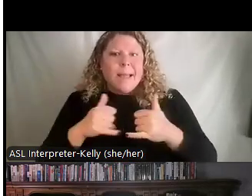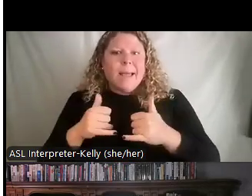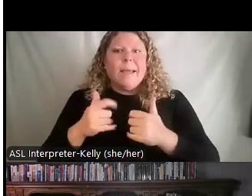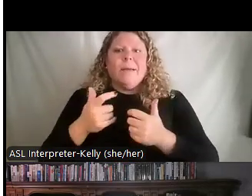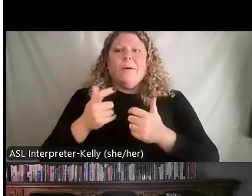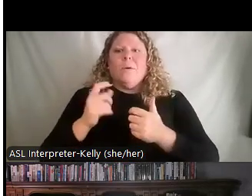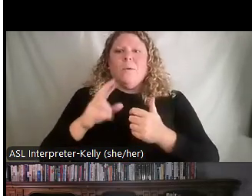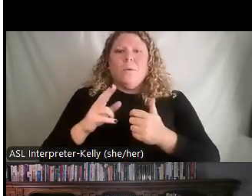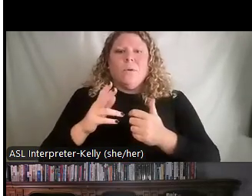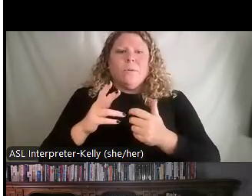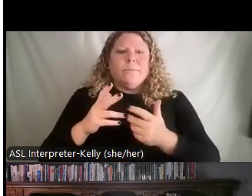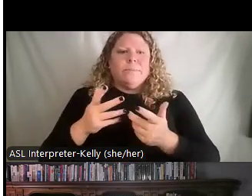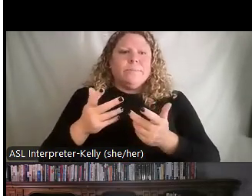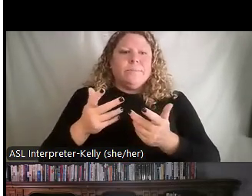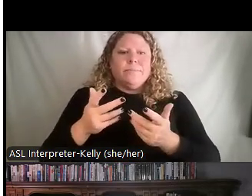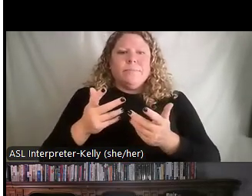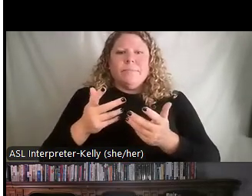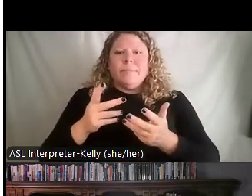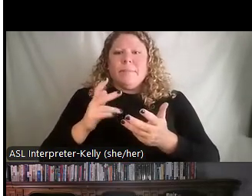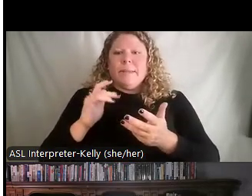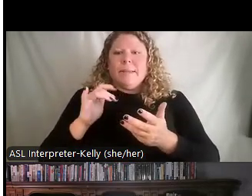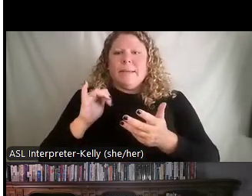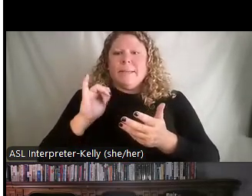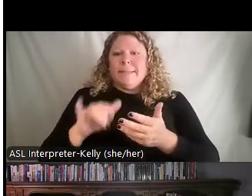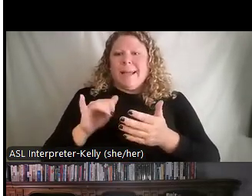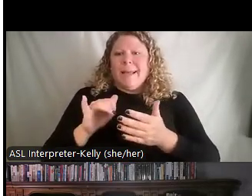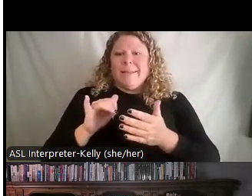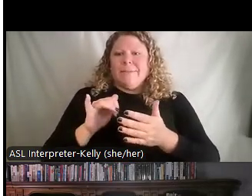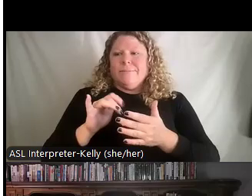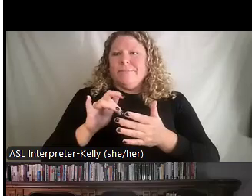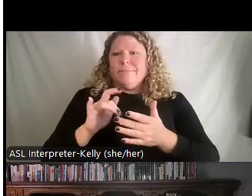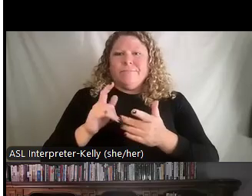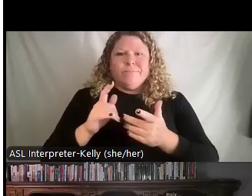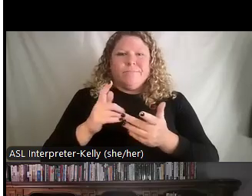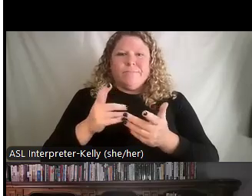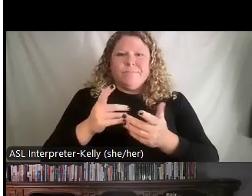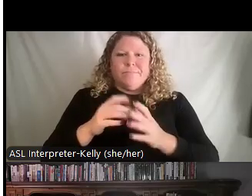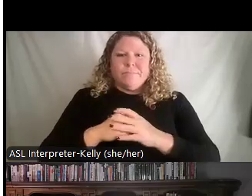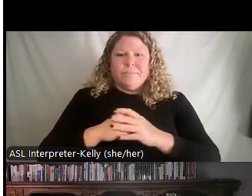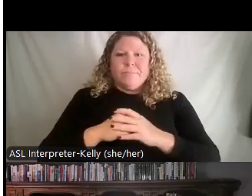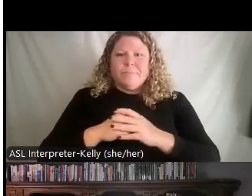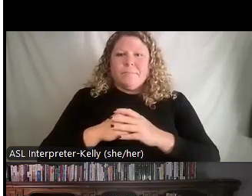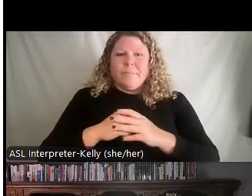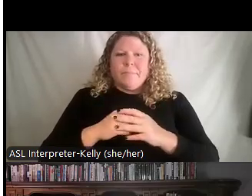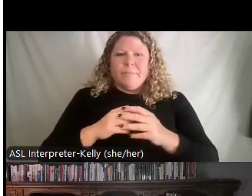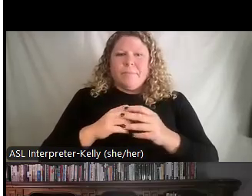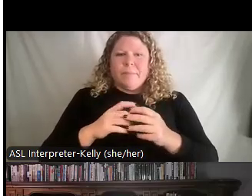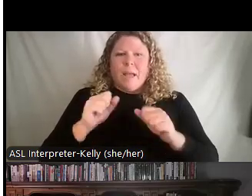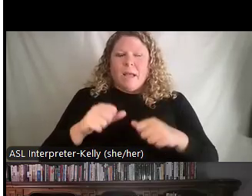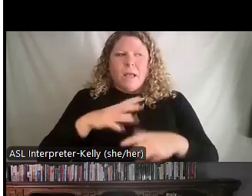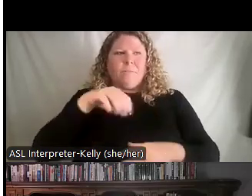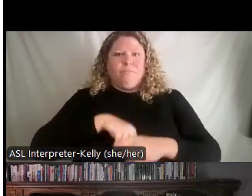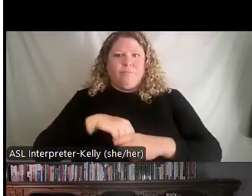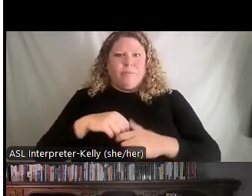music style. It's the middle act. It's the middle of the song. So this is really kind of the middle of the journey.